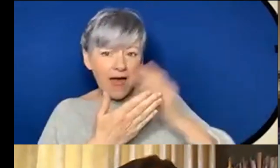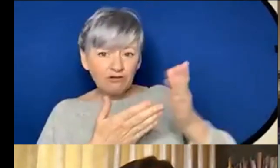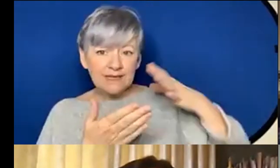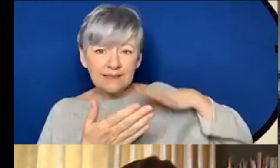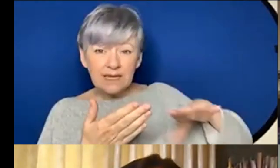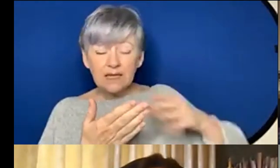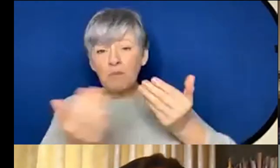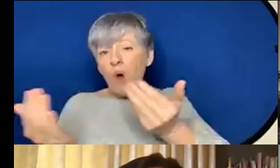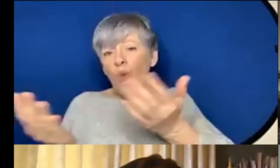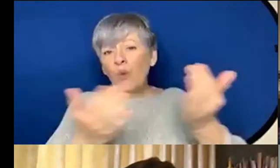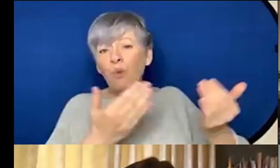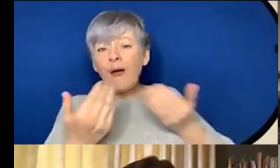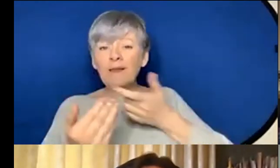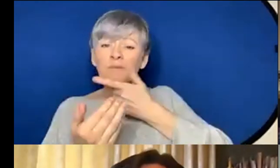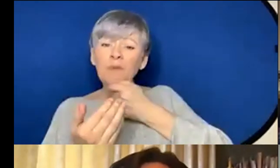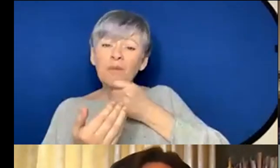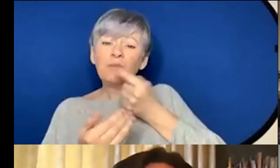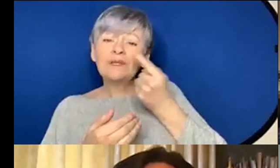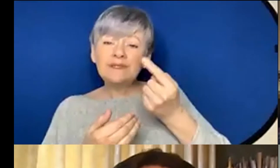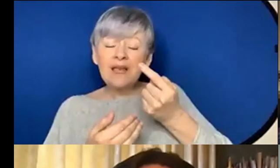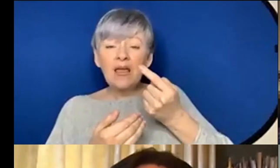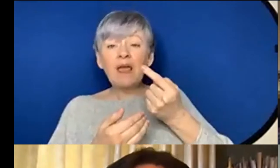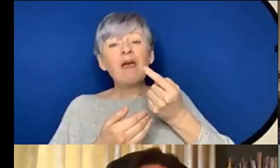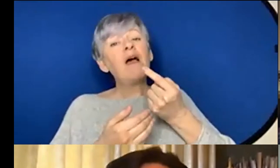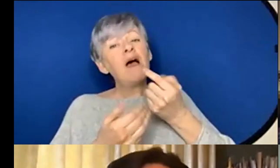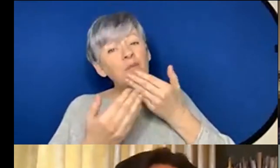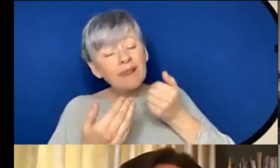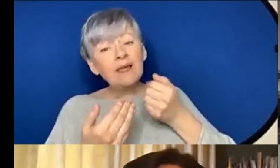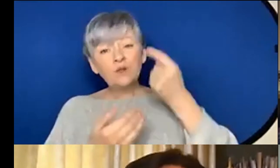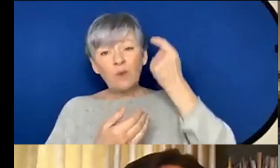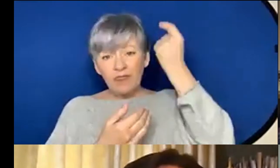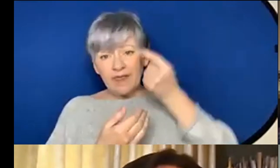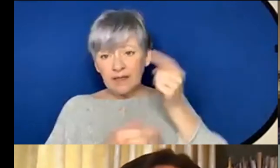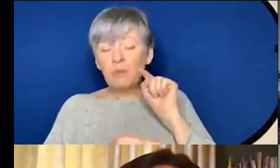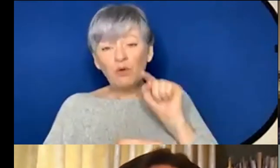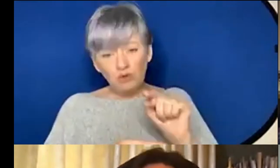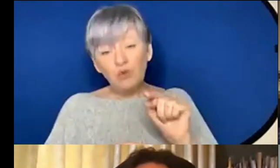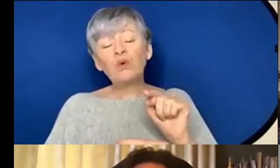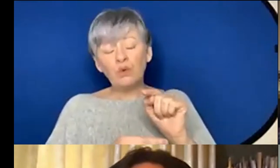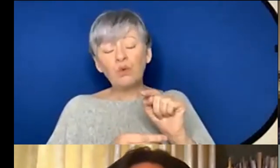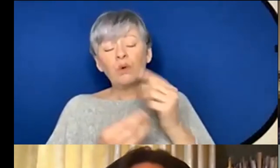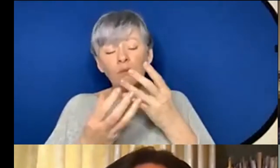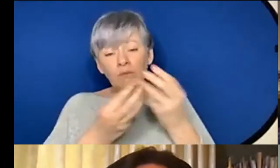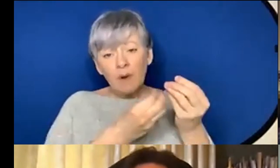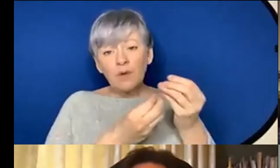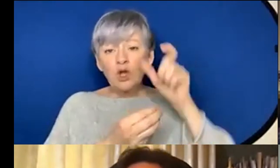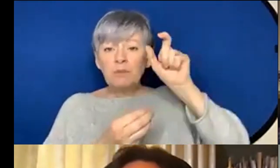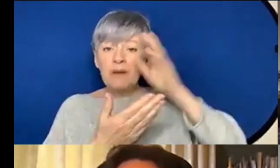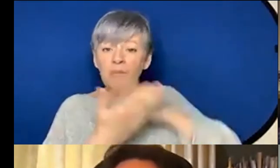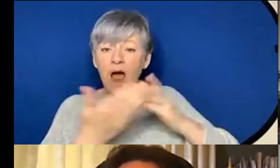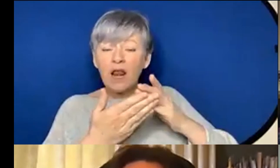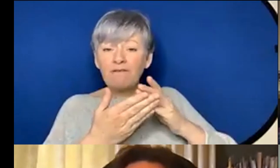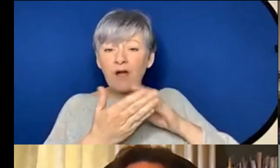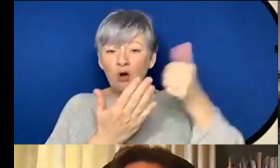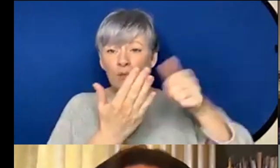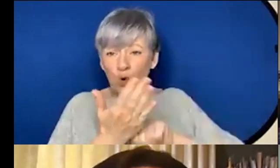welcoming people to say please you know we are thinking about you as well as as somebody that that could could be part of our program um we've just